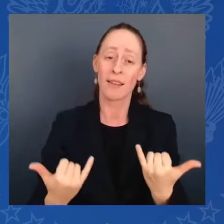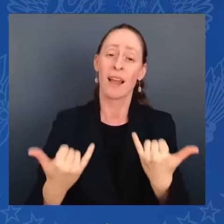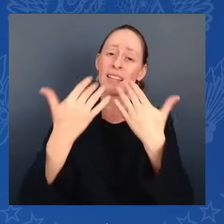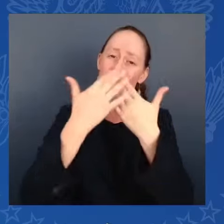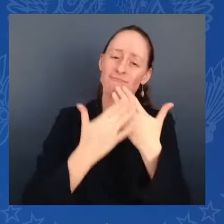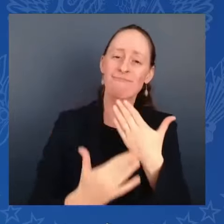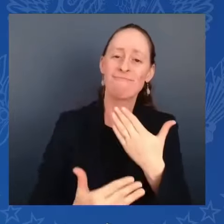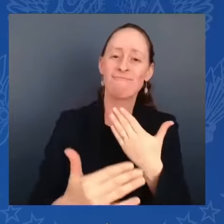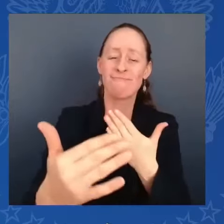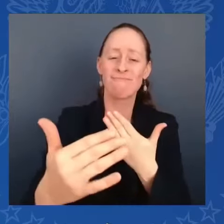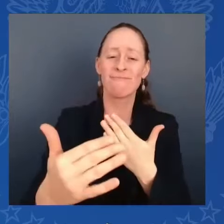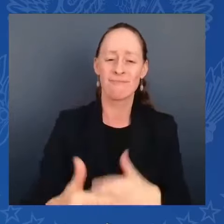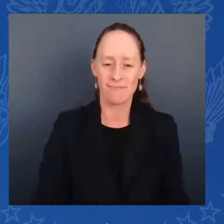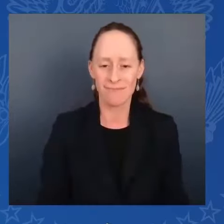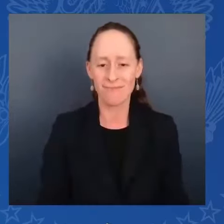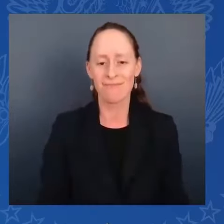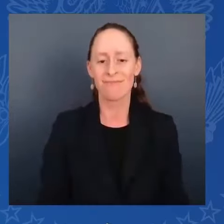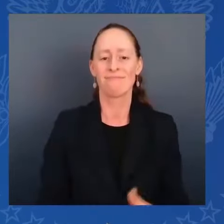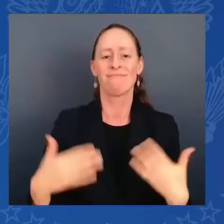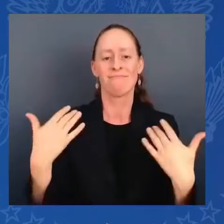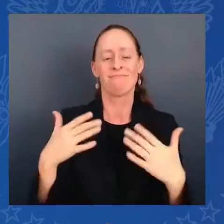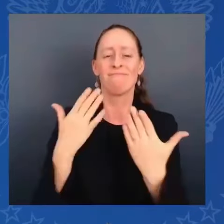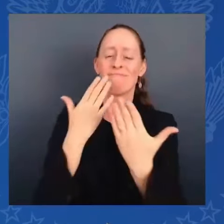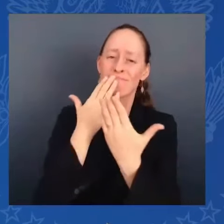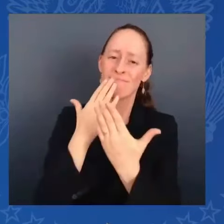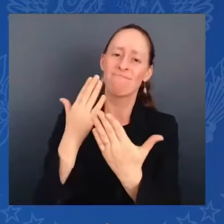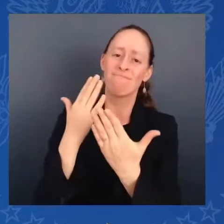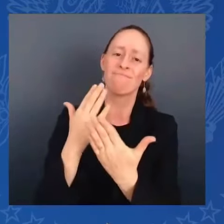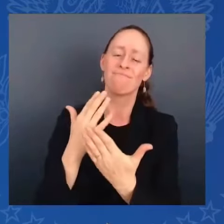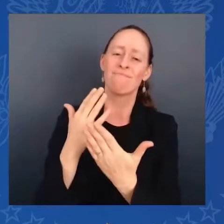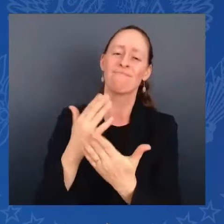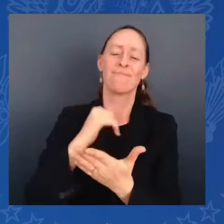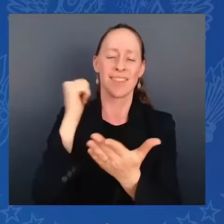Amen. Close out. Thanks.